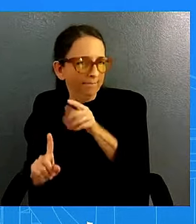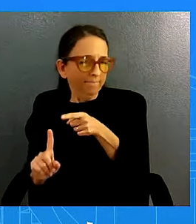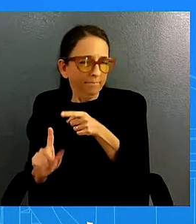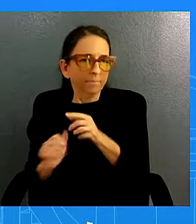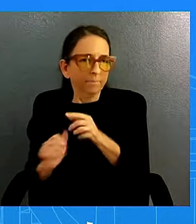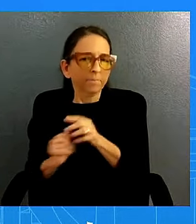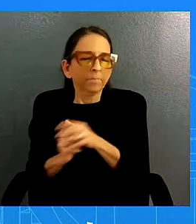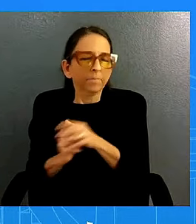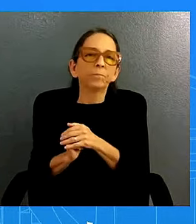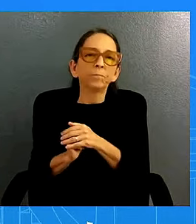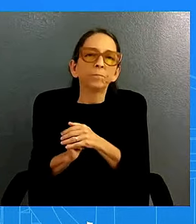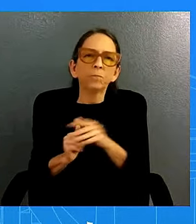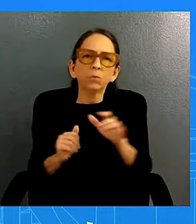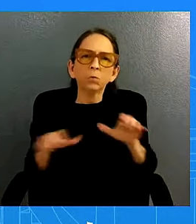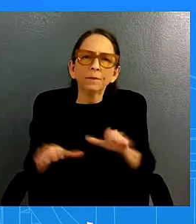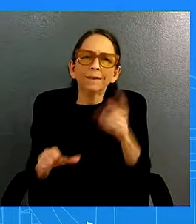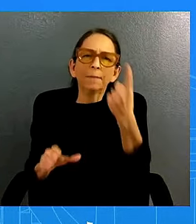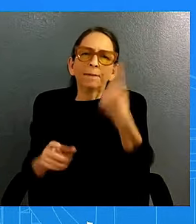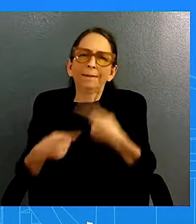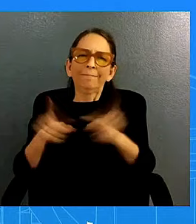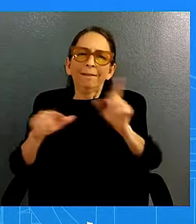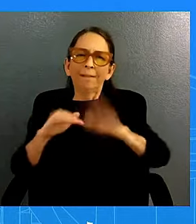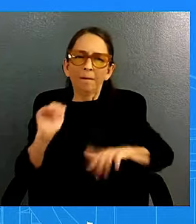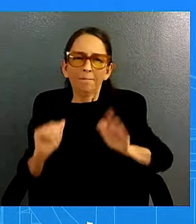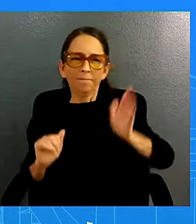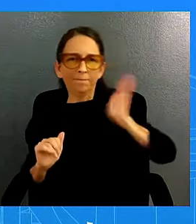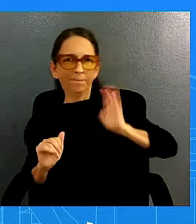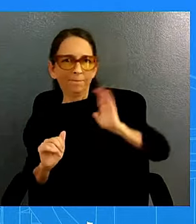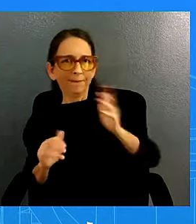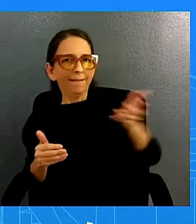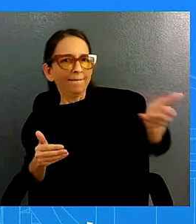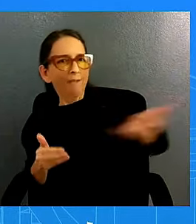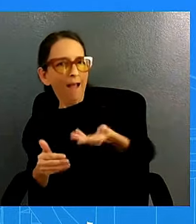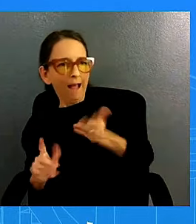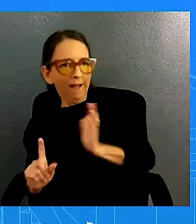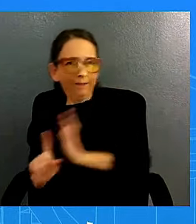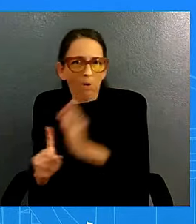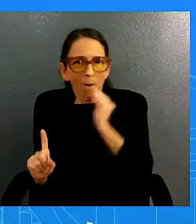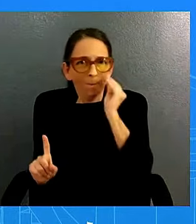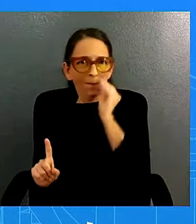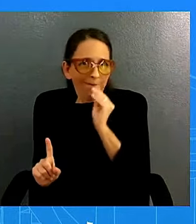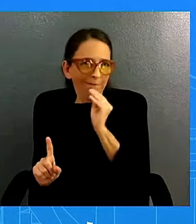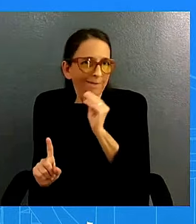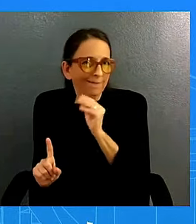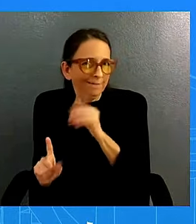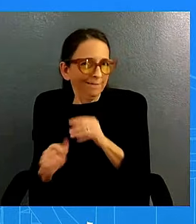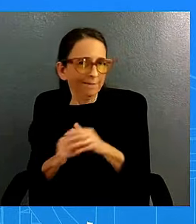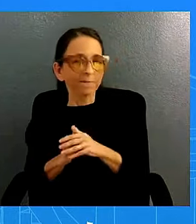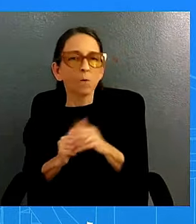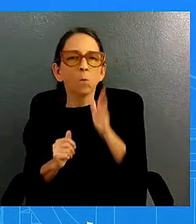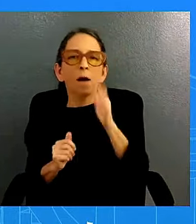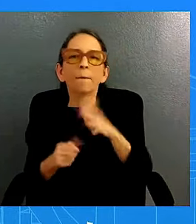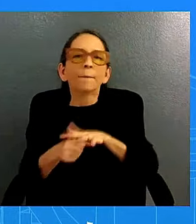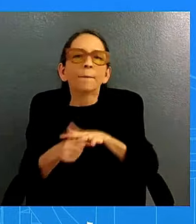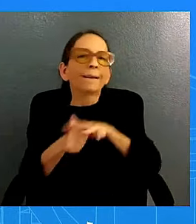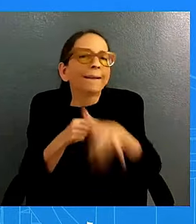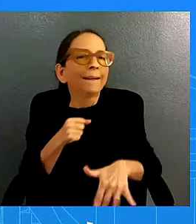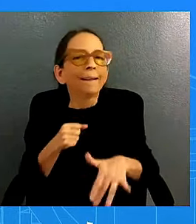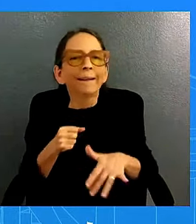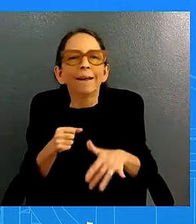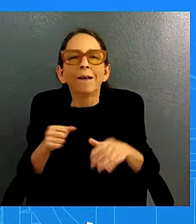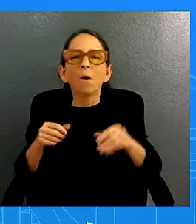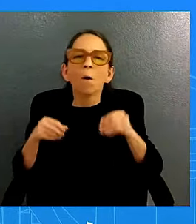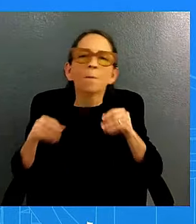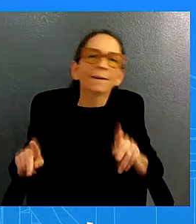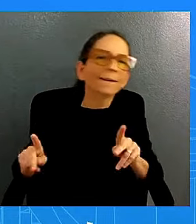bring him to his home bring him to his home city but there's going to be plenty of opportunities it's not like we're we're we're not allowing